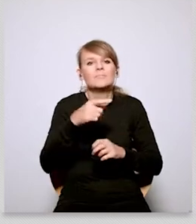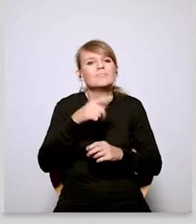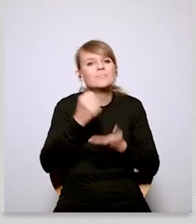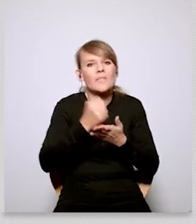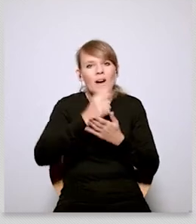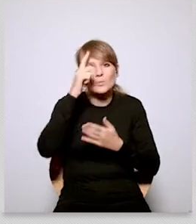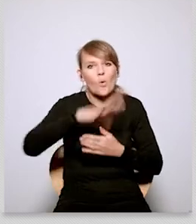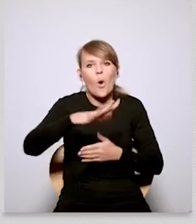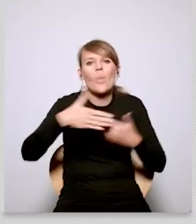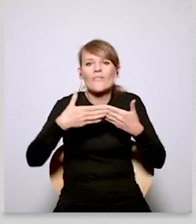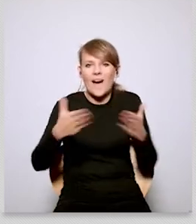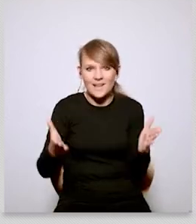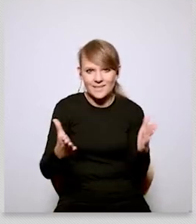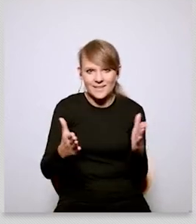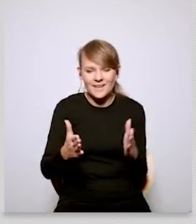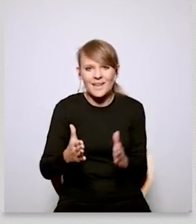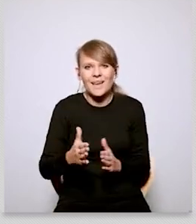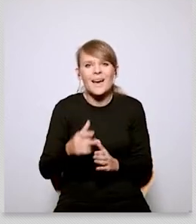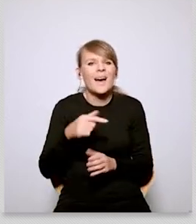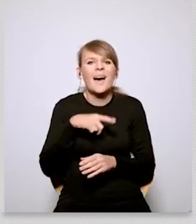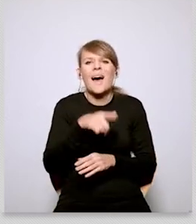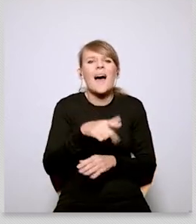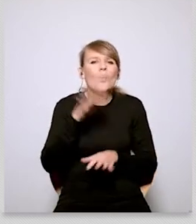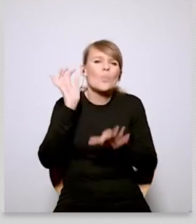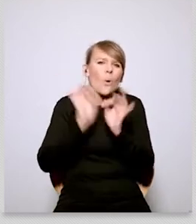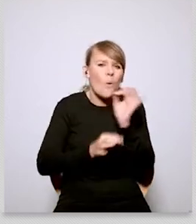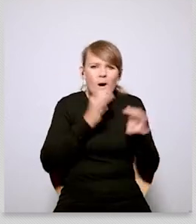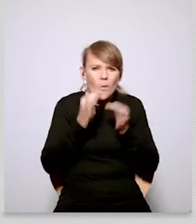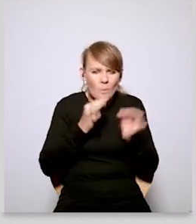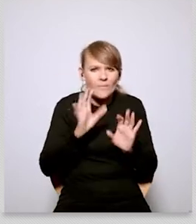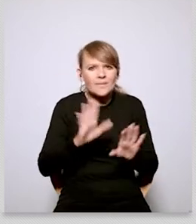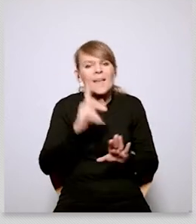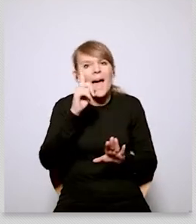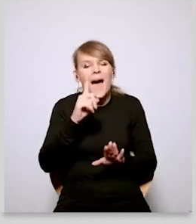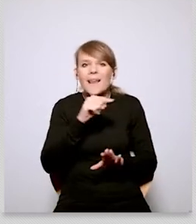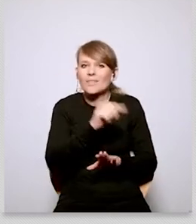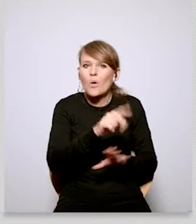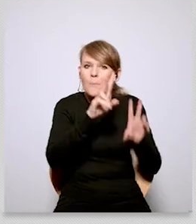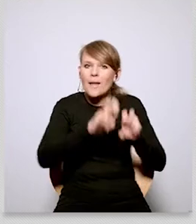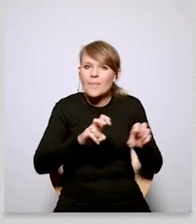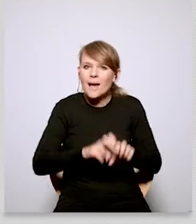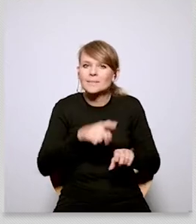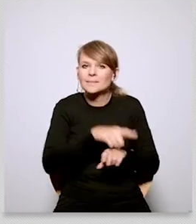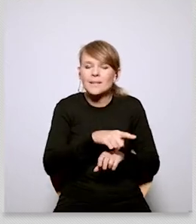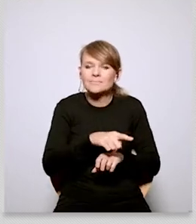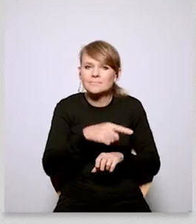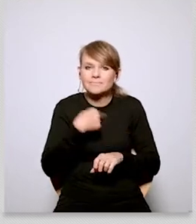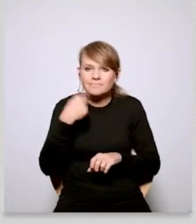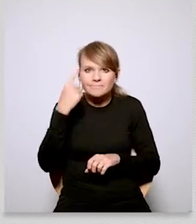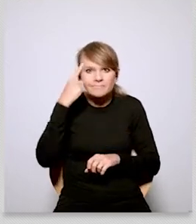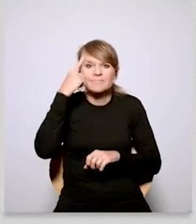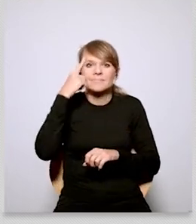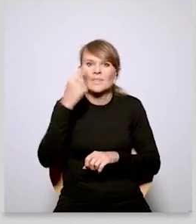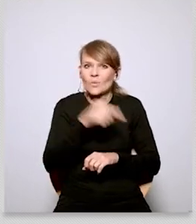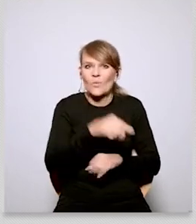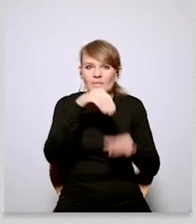on the values of an open society i do not want to refer to it in detail however it shows quite